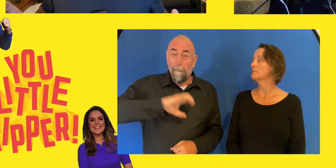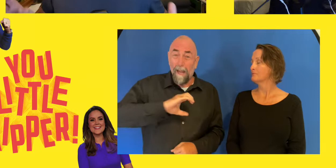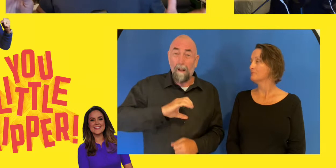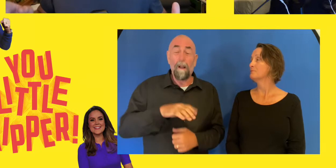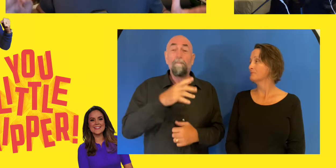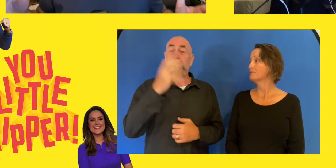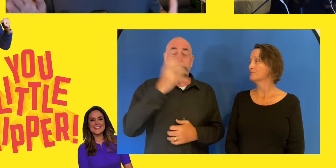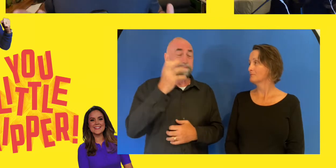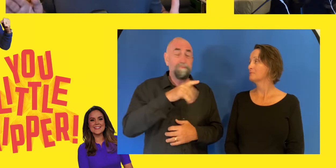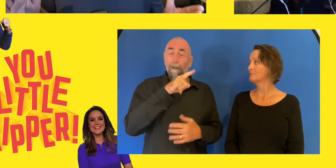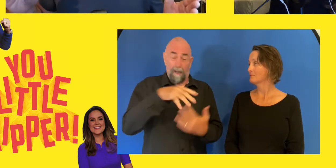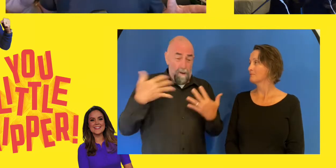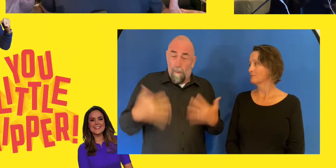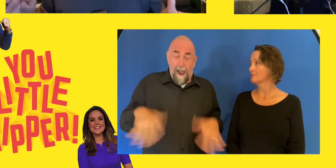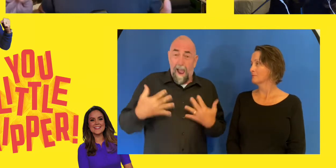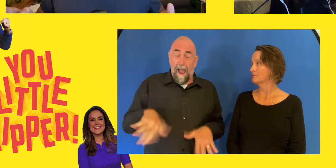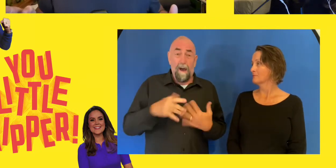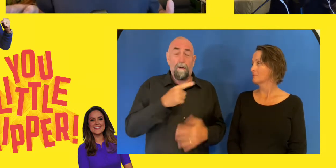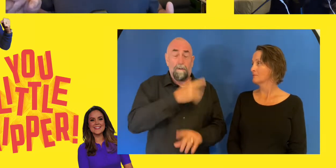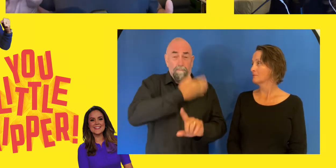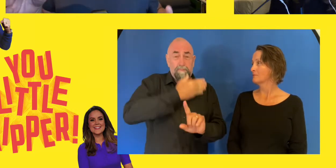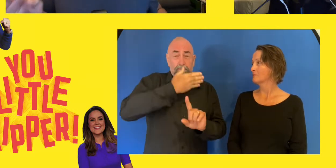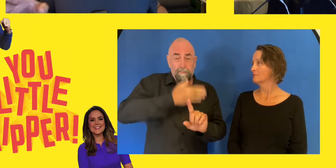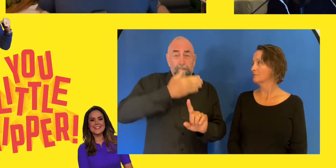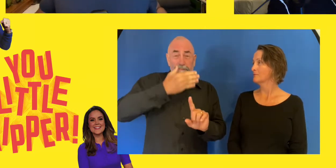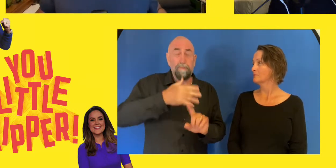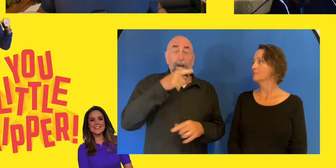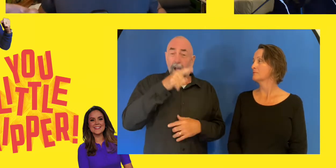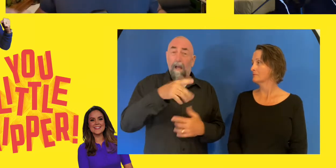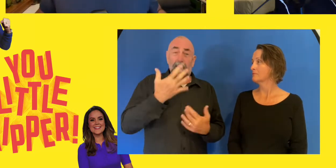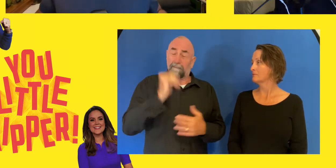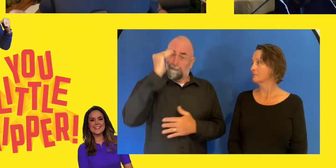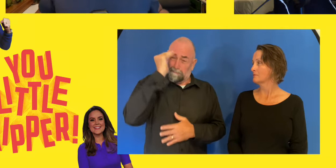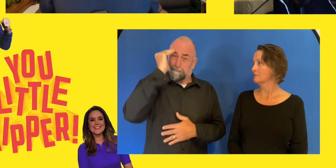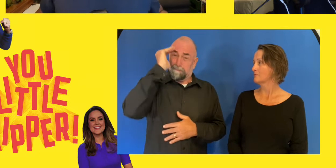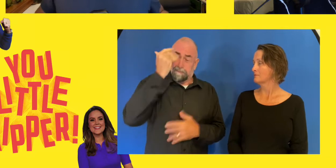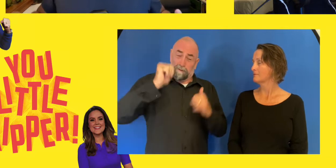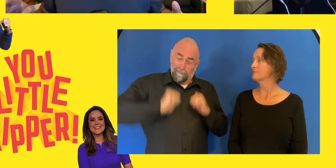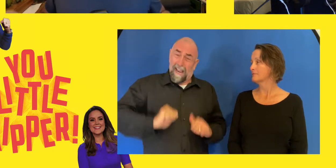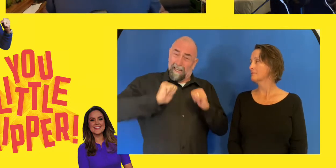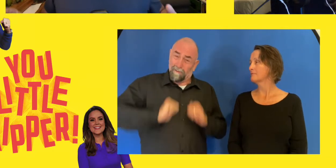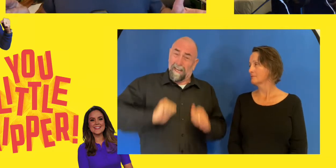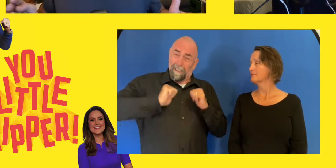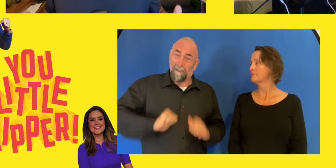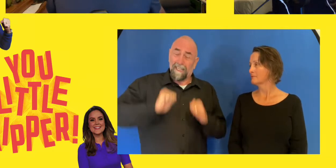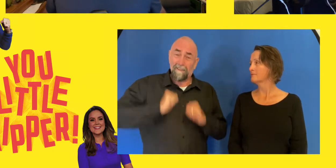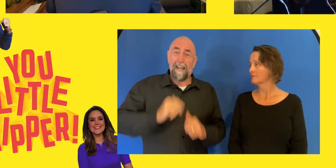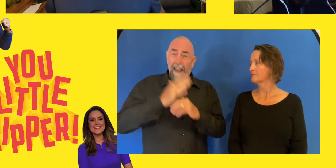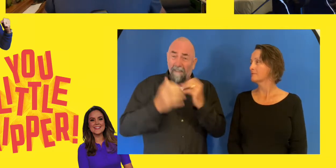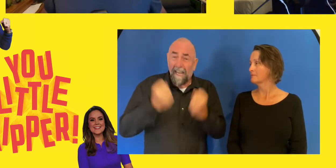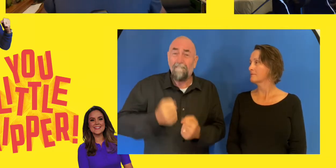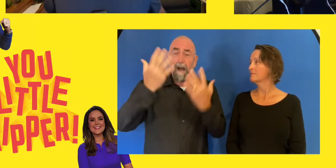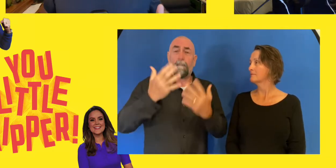intensity in life and training. And along that path, trying to get that perfect moment, that gold medal moment, and to get it at a